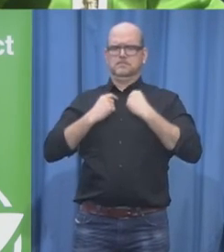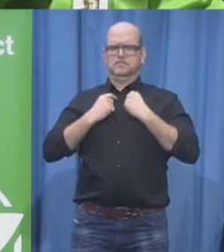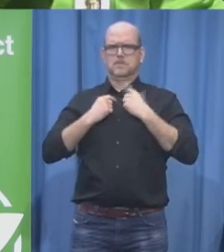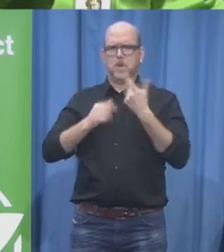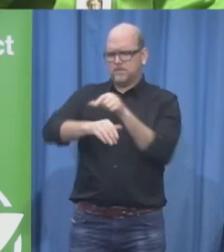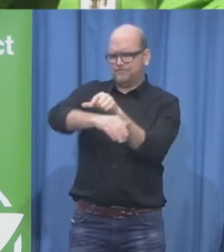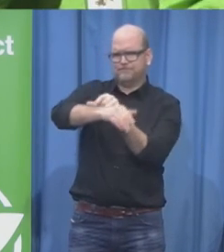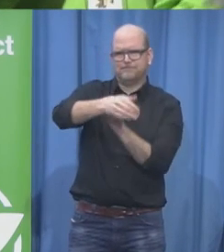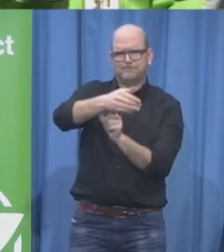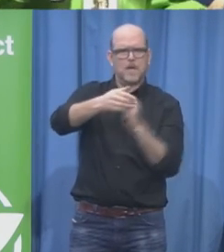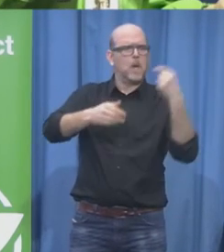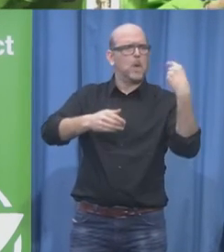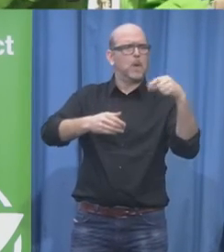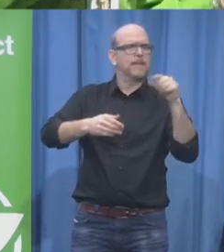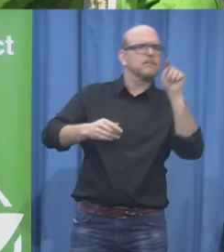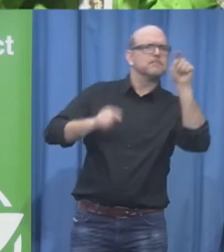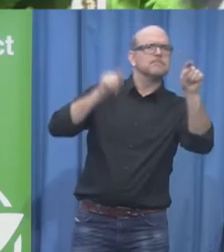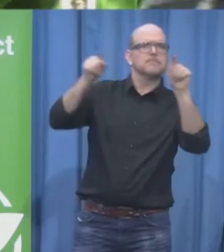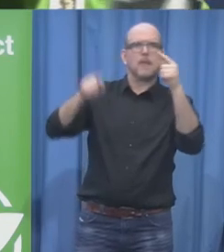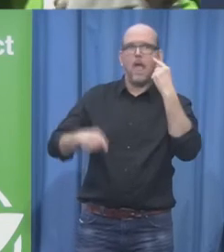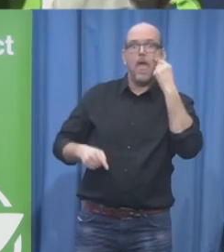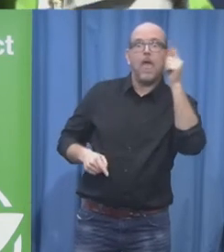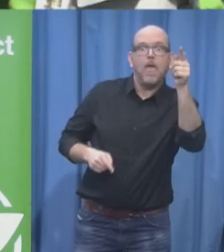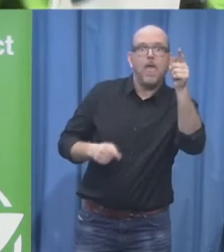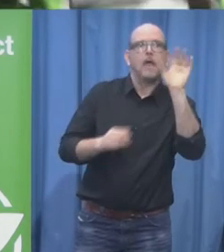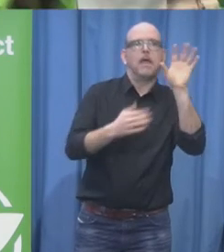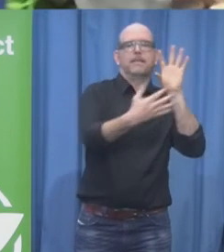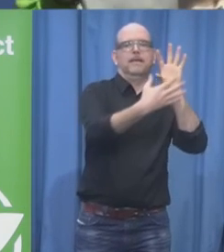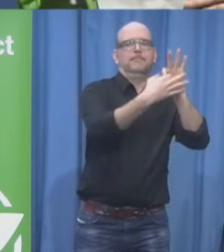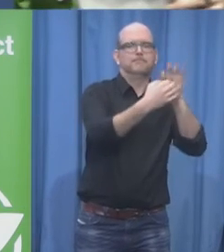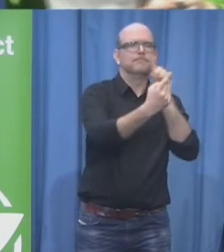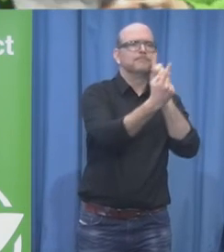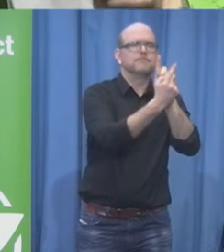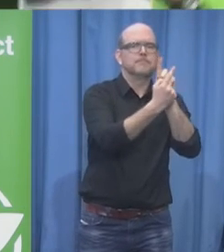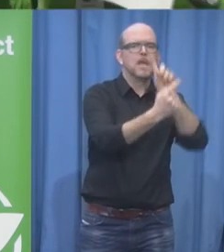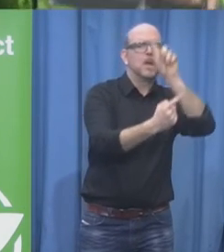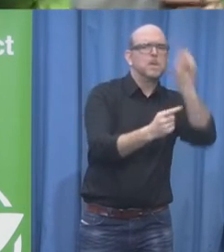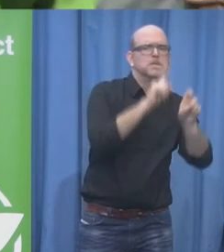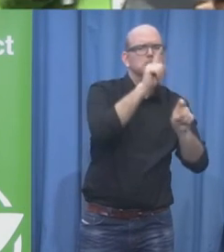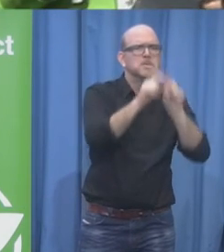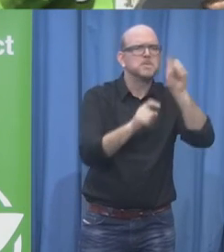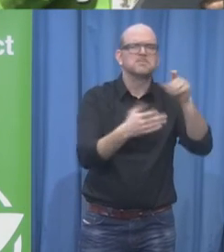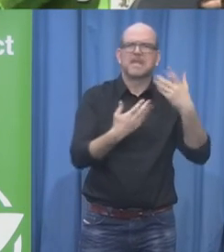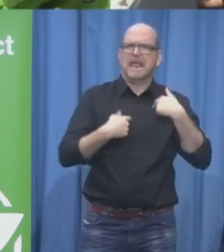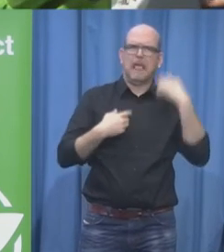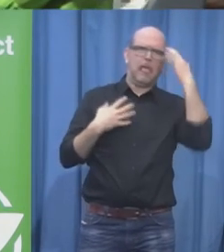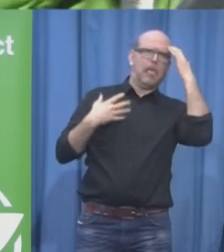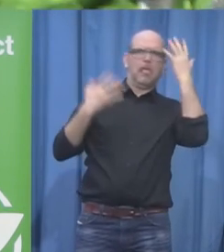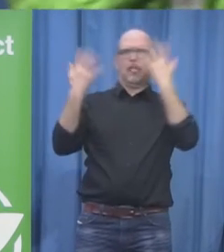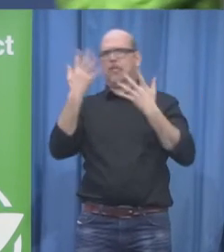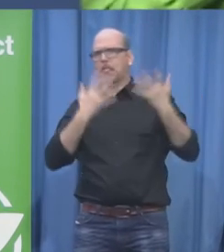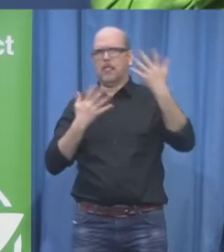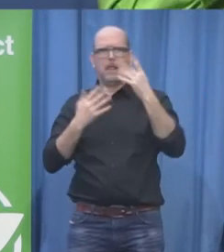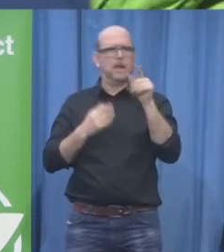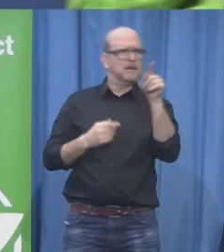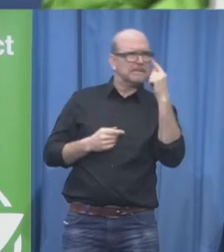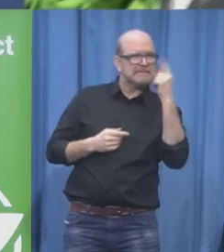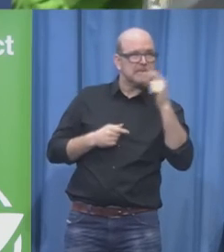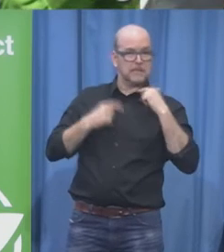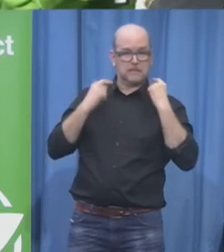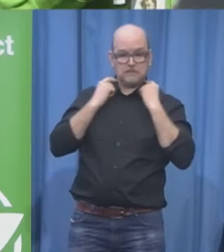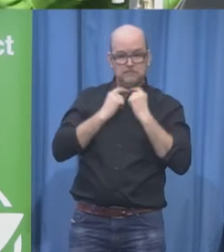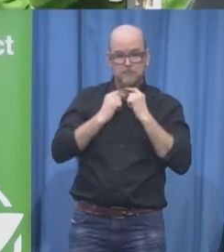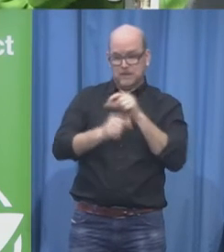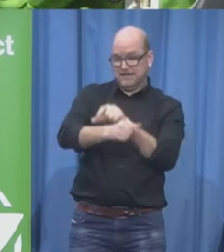elegantly me please go up and ask them for anything that you should need or want we are here to help and for those of you who have never